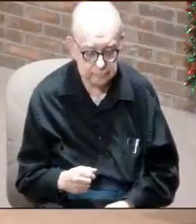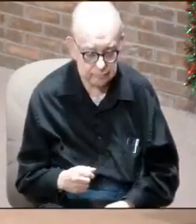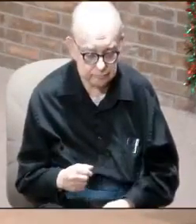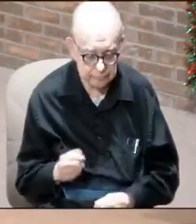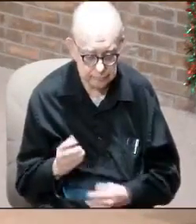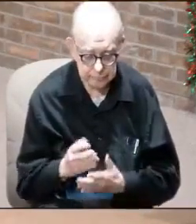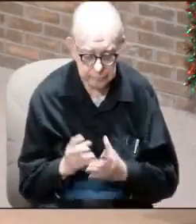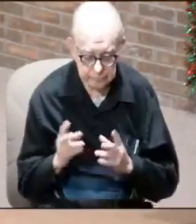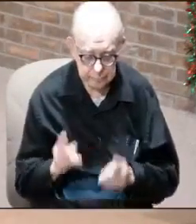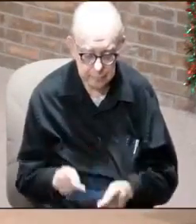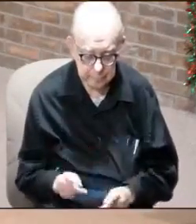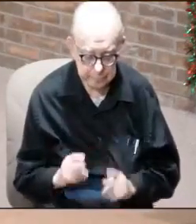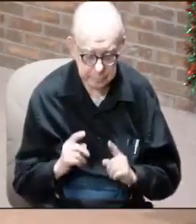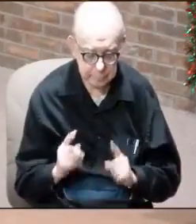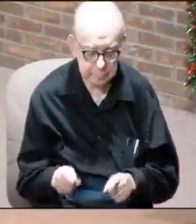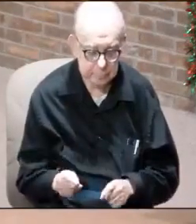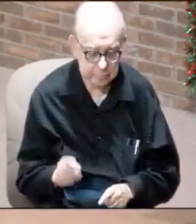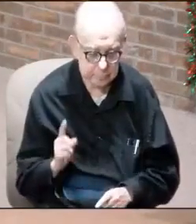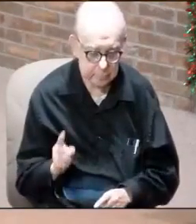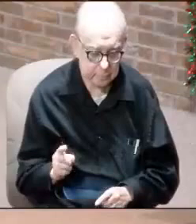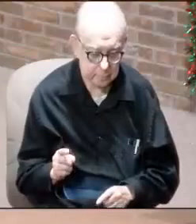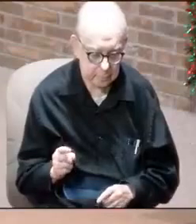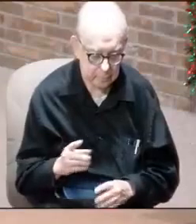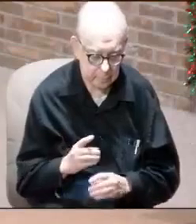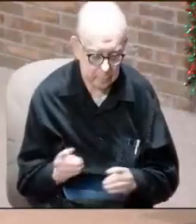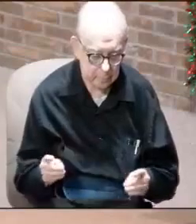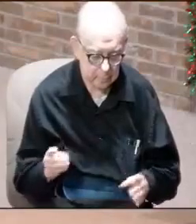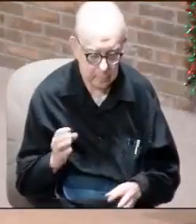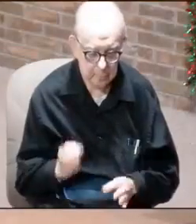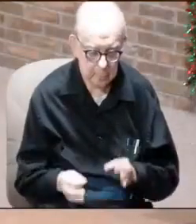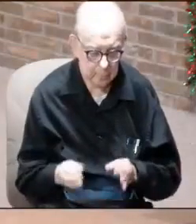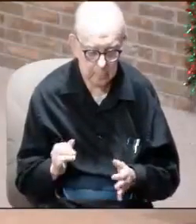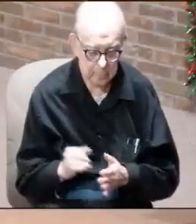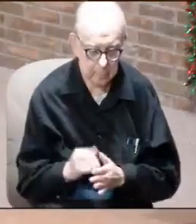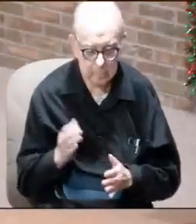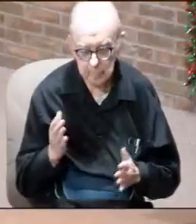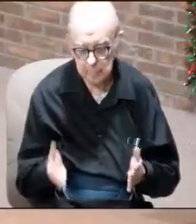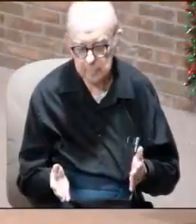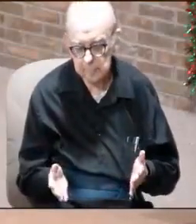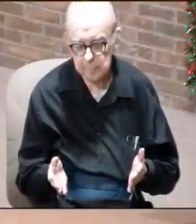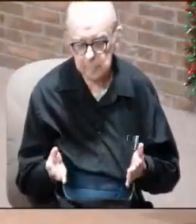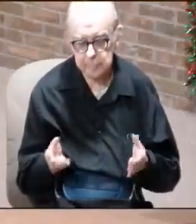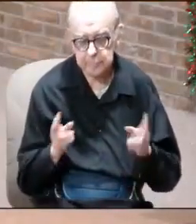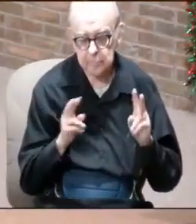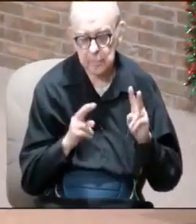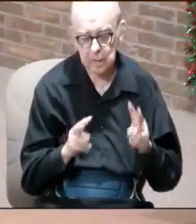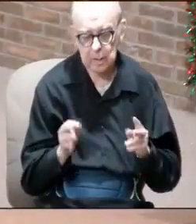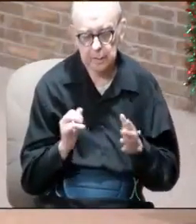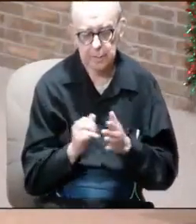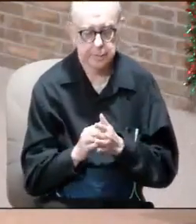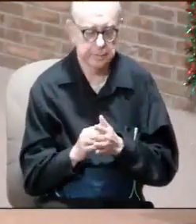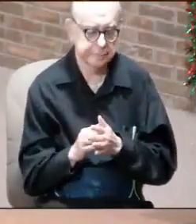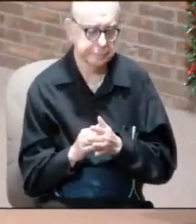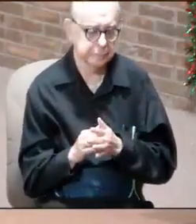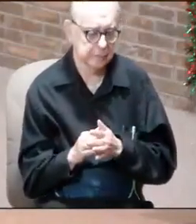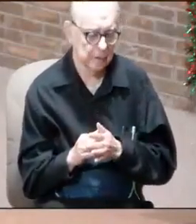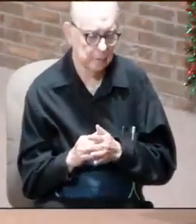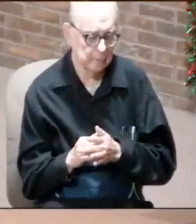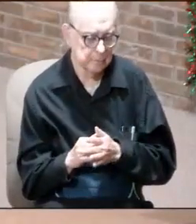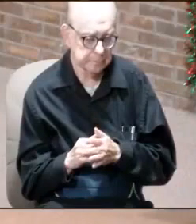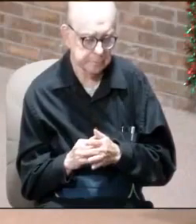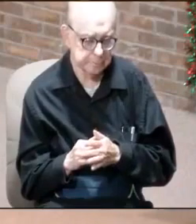somebody going to be the one to deliver the judgment that is there. And so when you look at this in